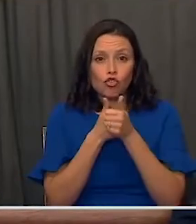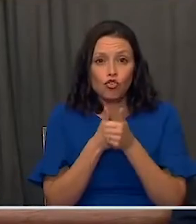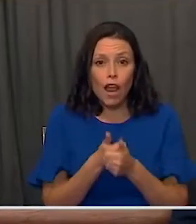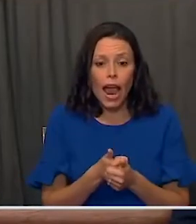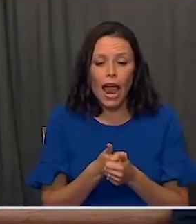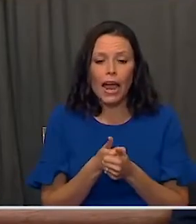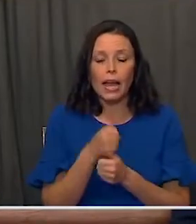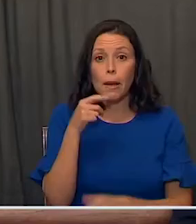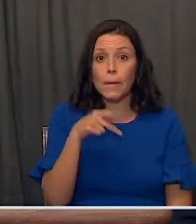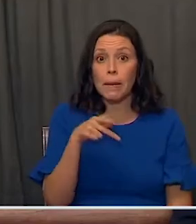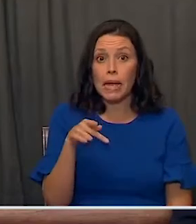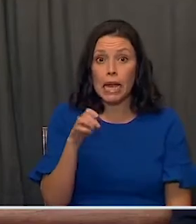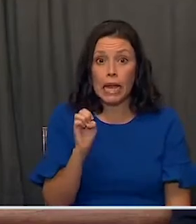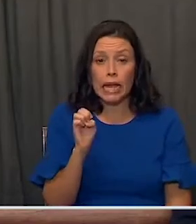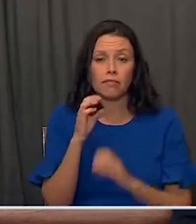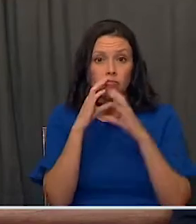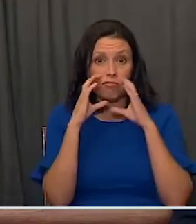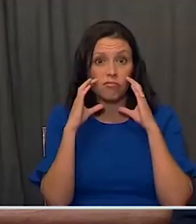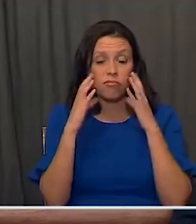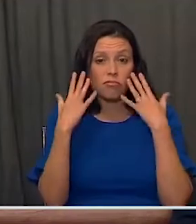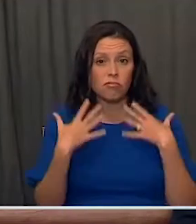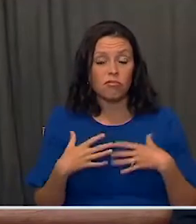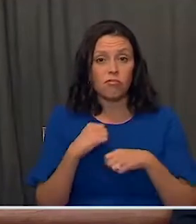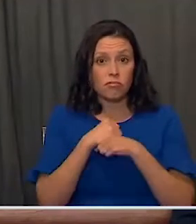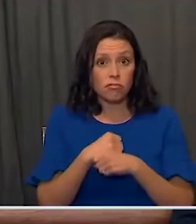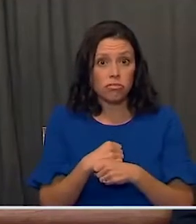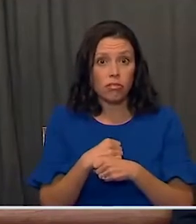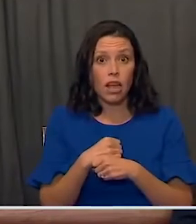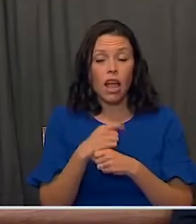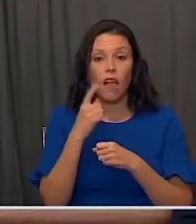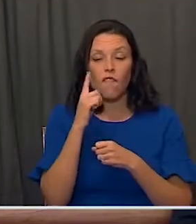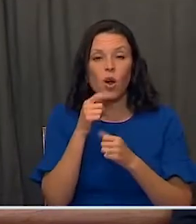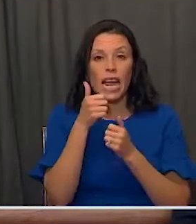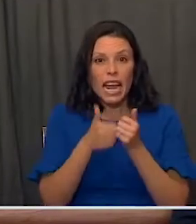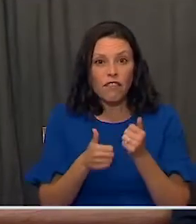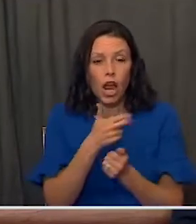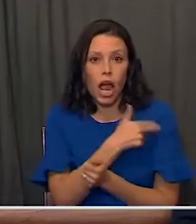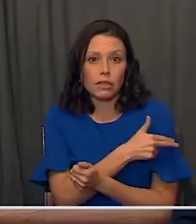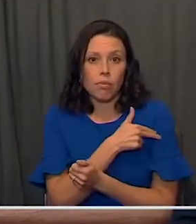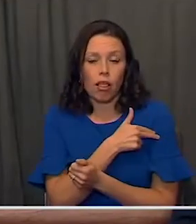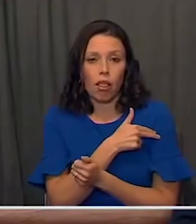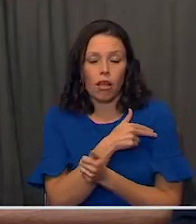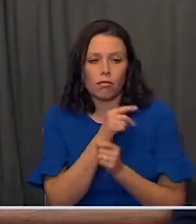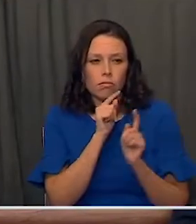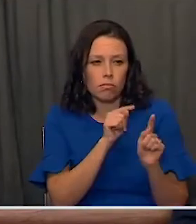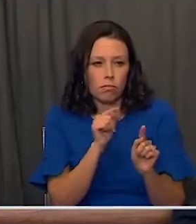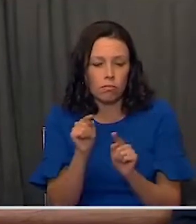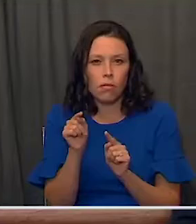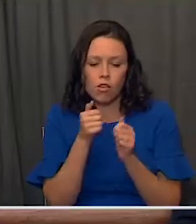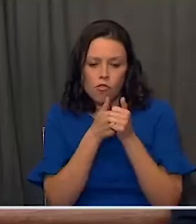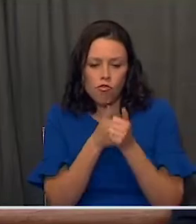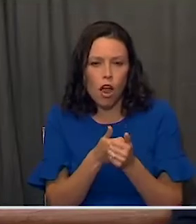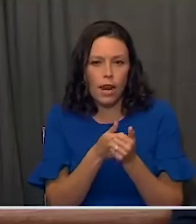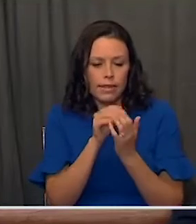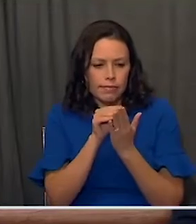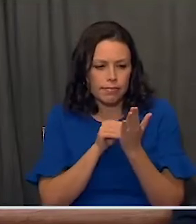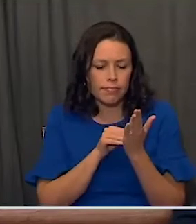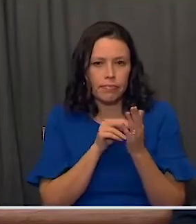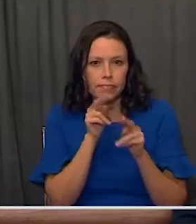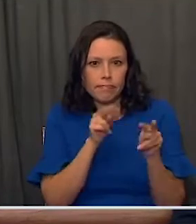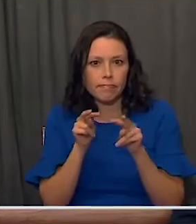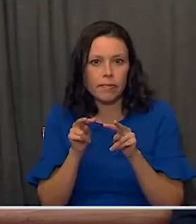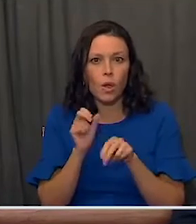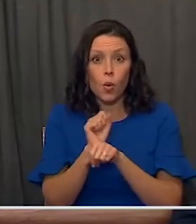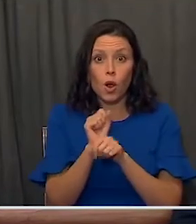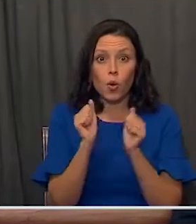PPE and supplies on a hospital-by-hospital basis. And so we're carefully monitoring, we're working